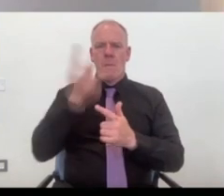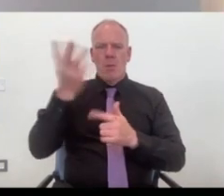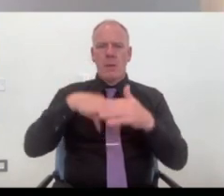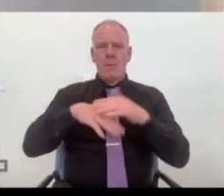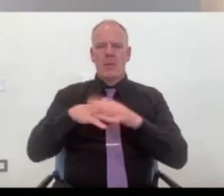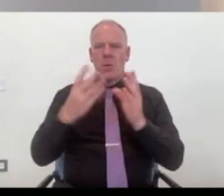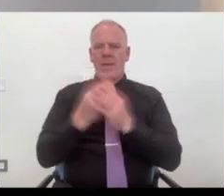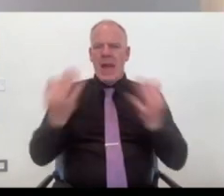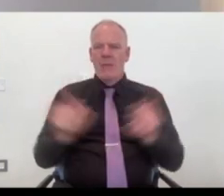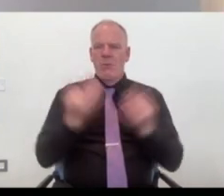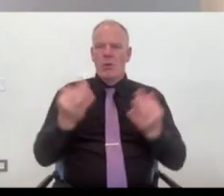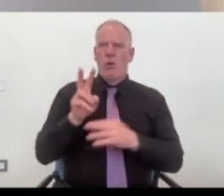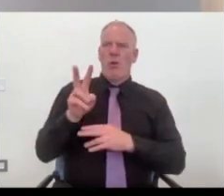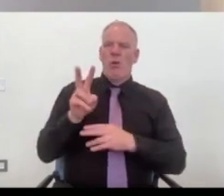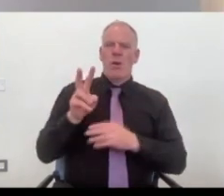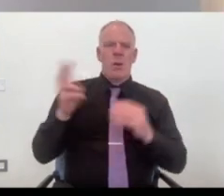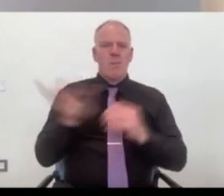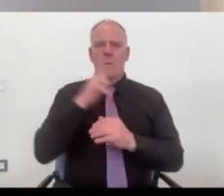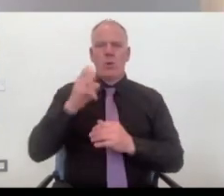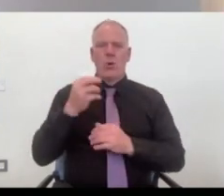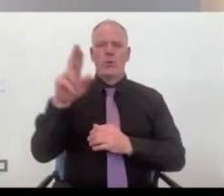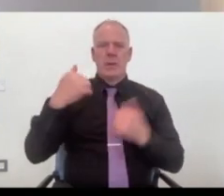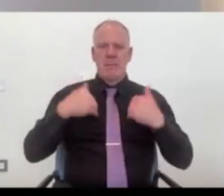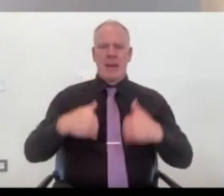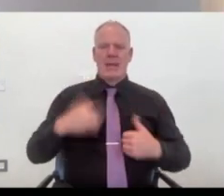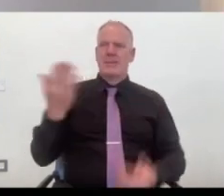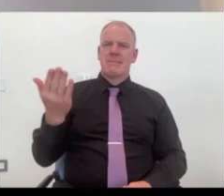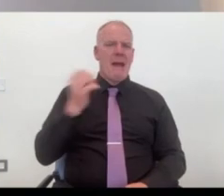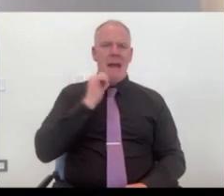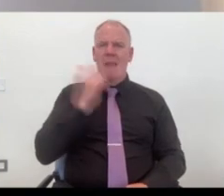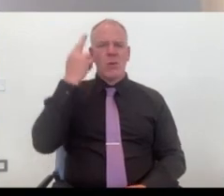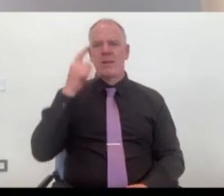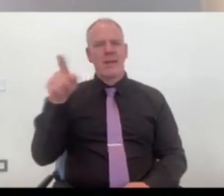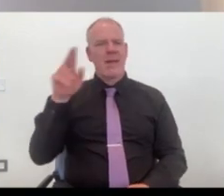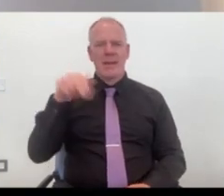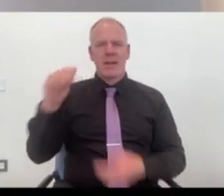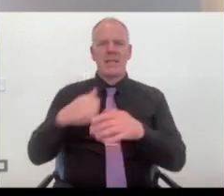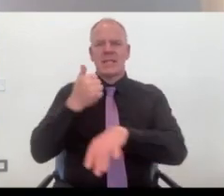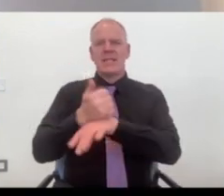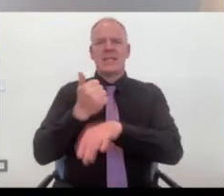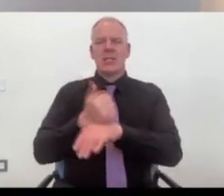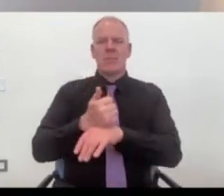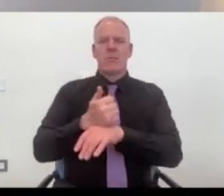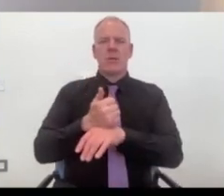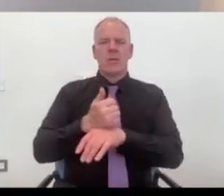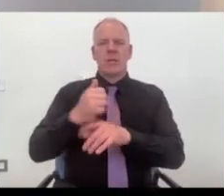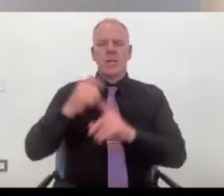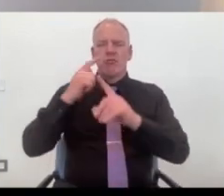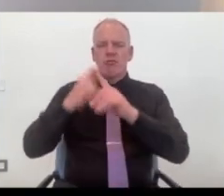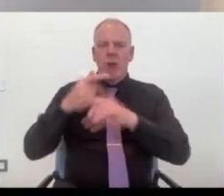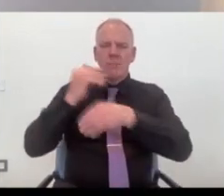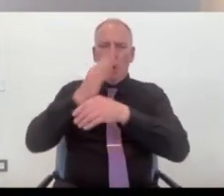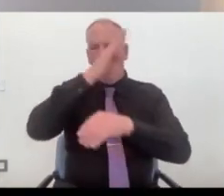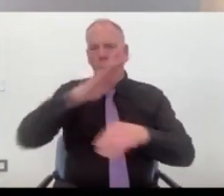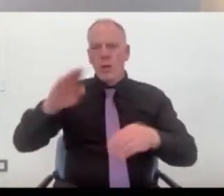agriculture, they're both Ulster men, like there's no reason as to why they couldn't set up cross-border trade missions. Maybe like setting up